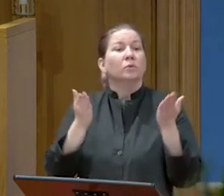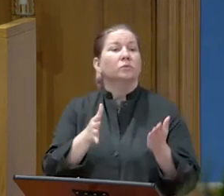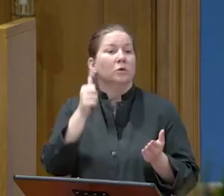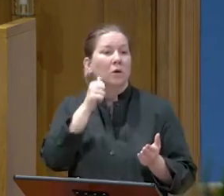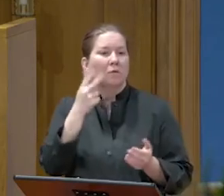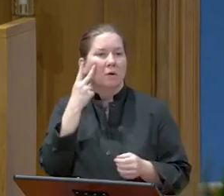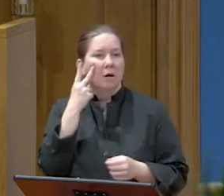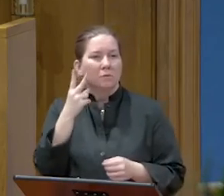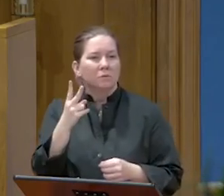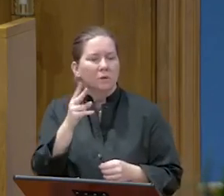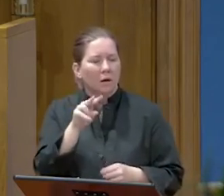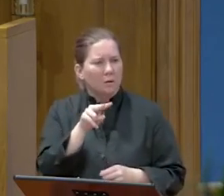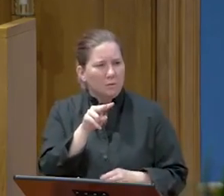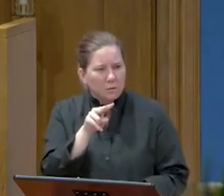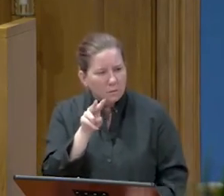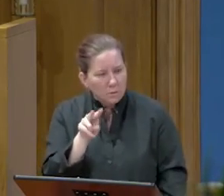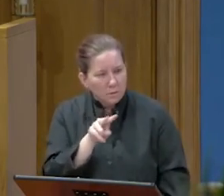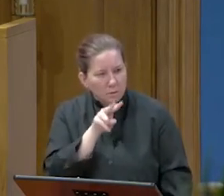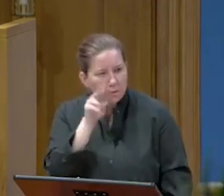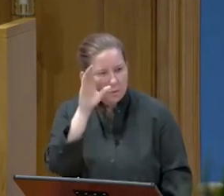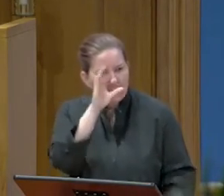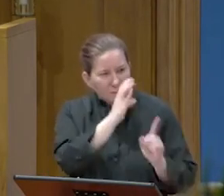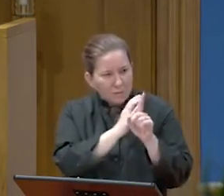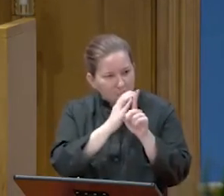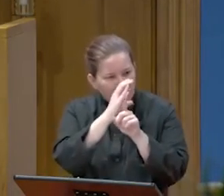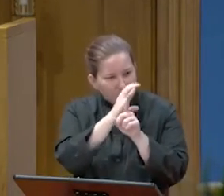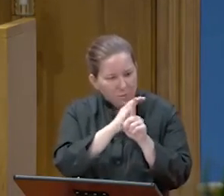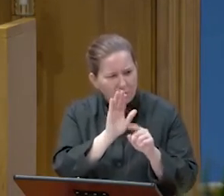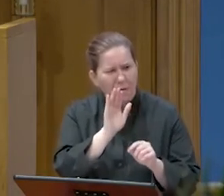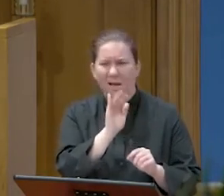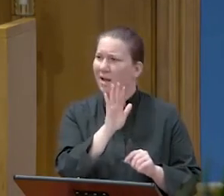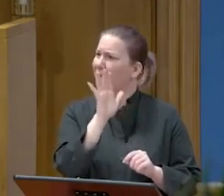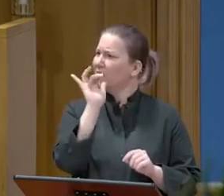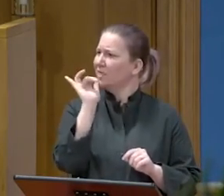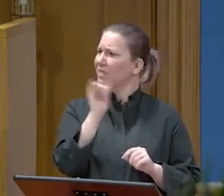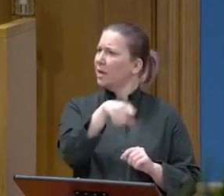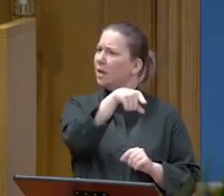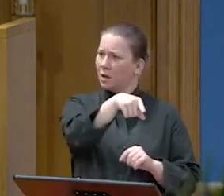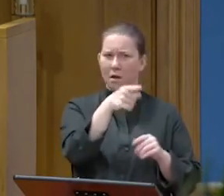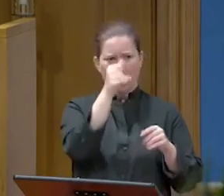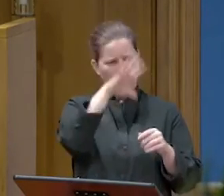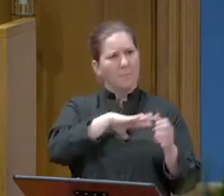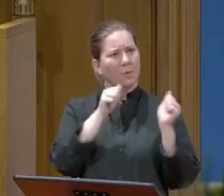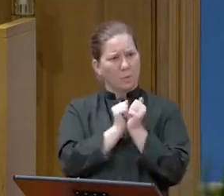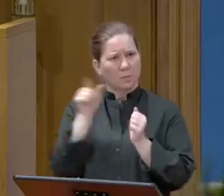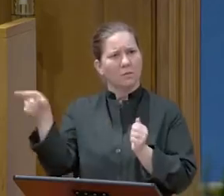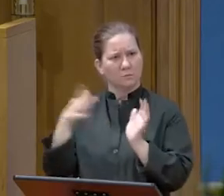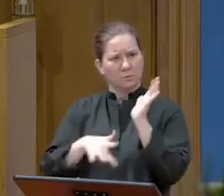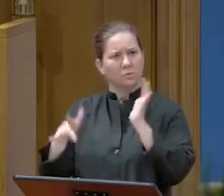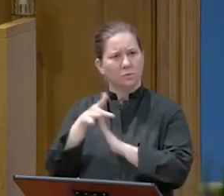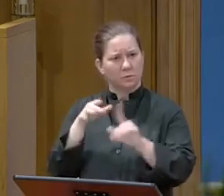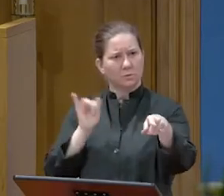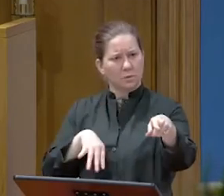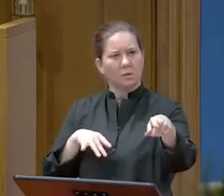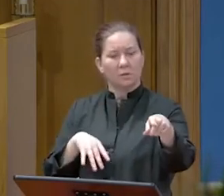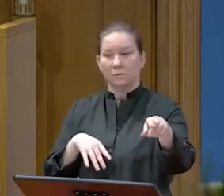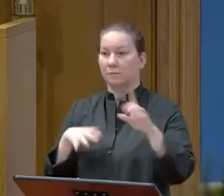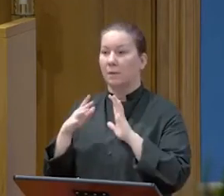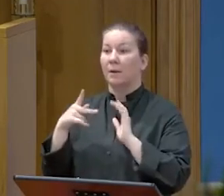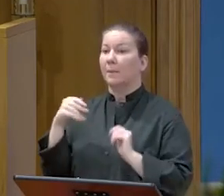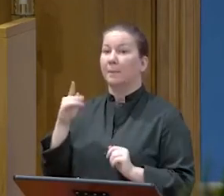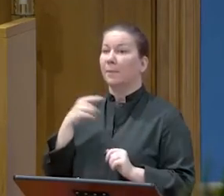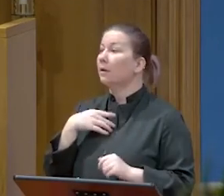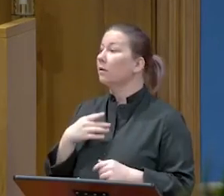him in the firelight, stared at him and said, This man also was with him. But he denied it,